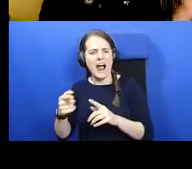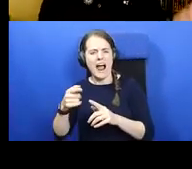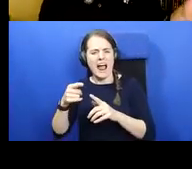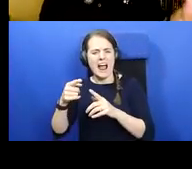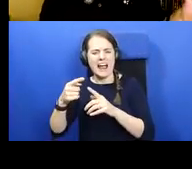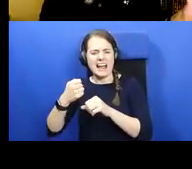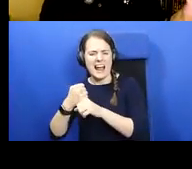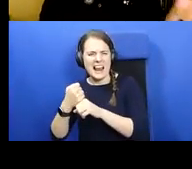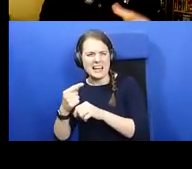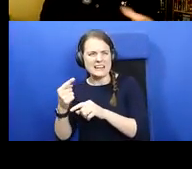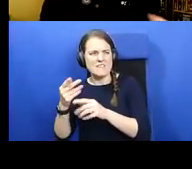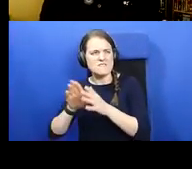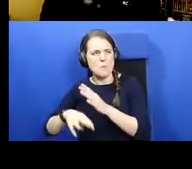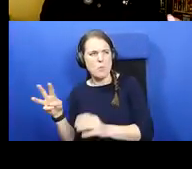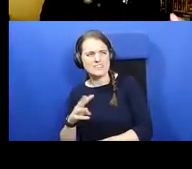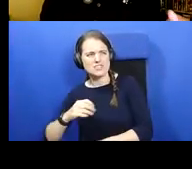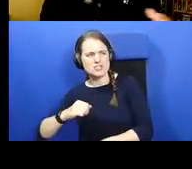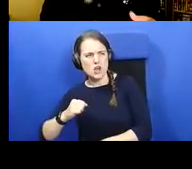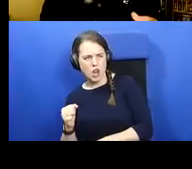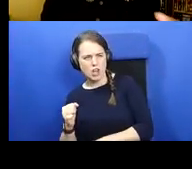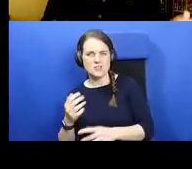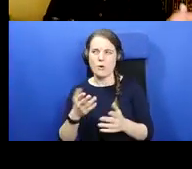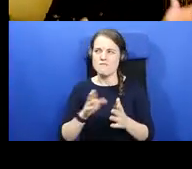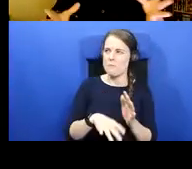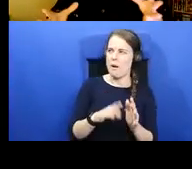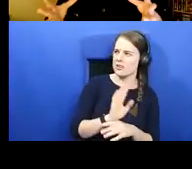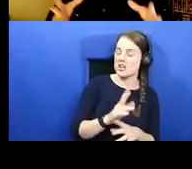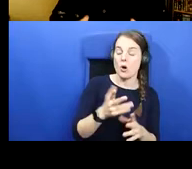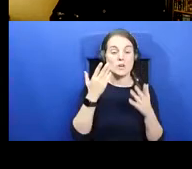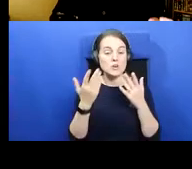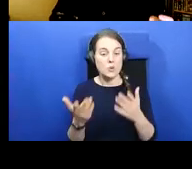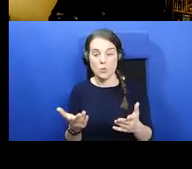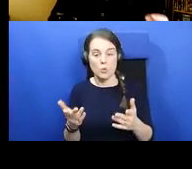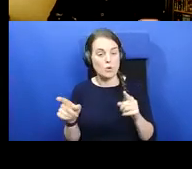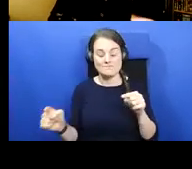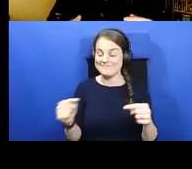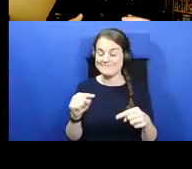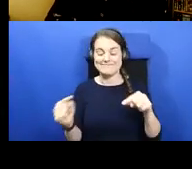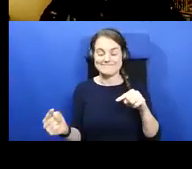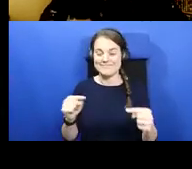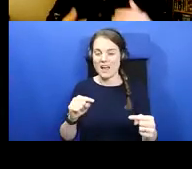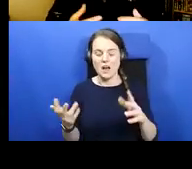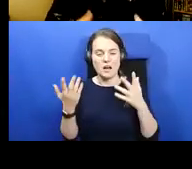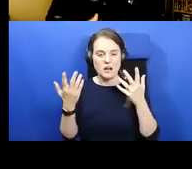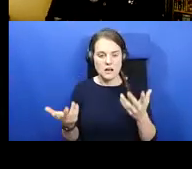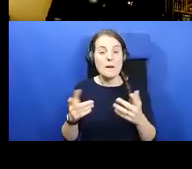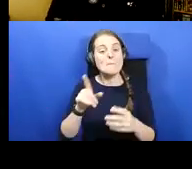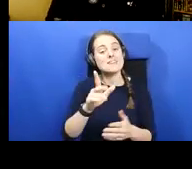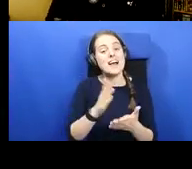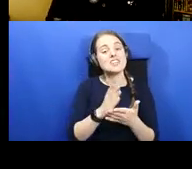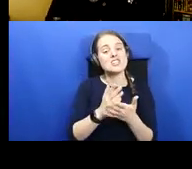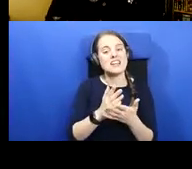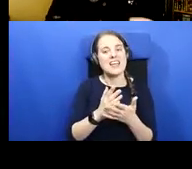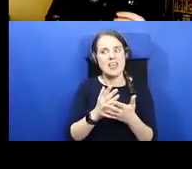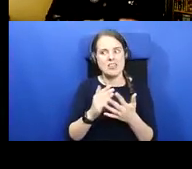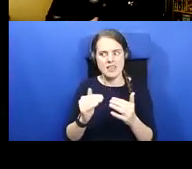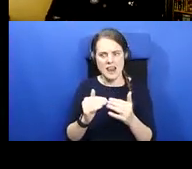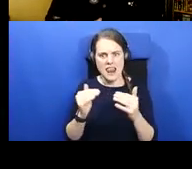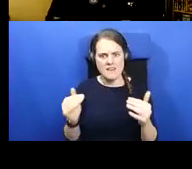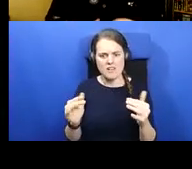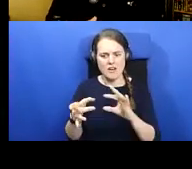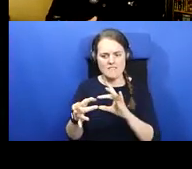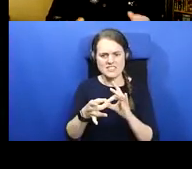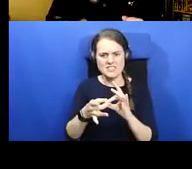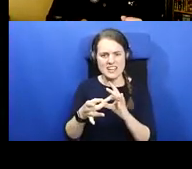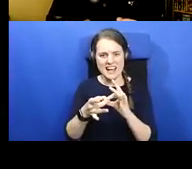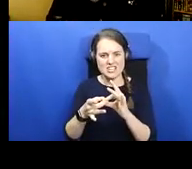or a Gaelic speaking saint from Ulster. So I think the sense of maybe the level of the interconnection is something that's